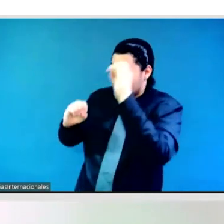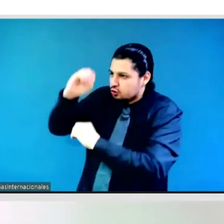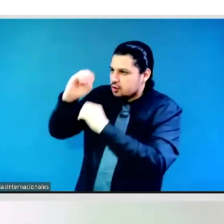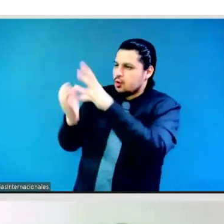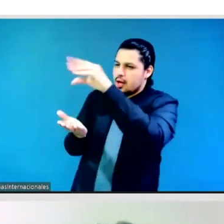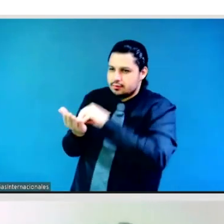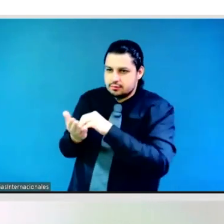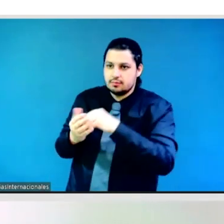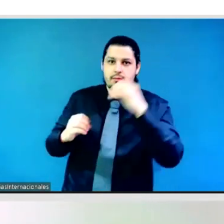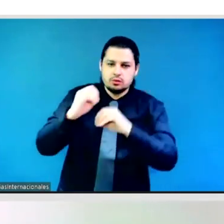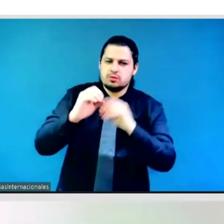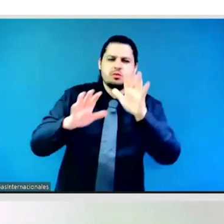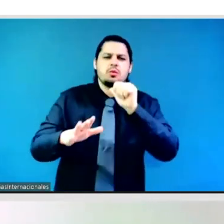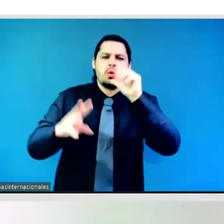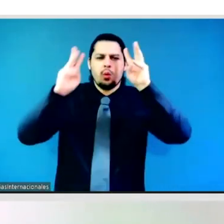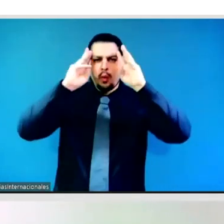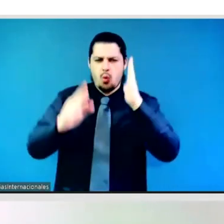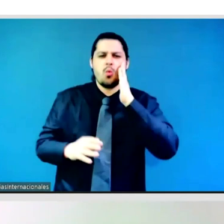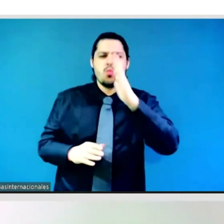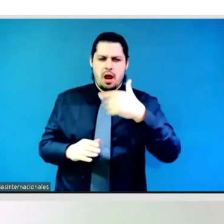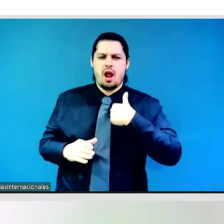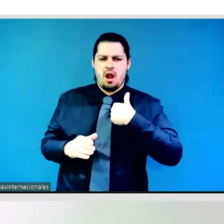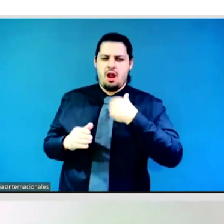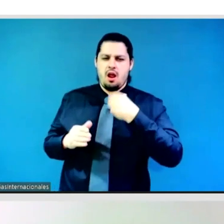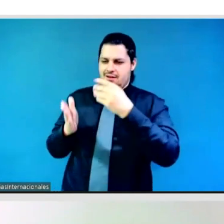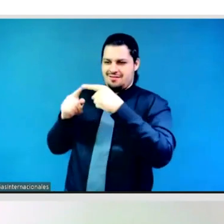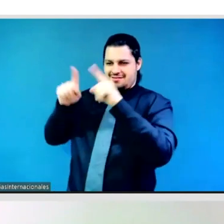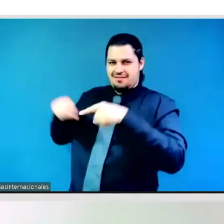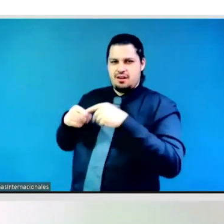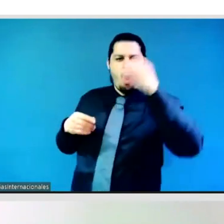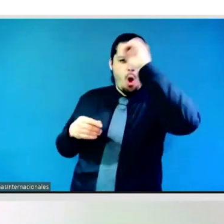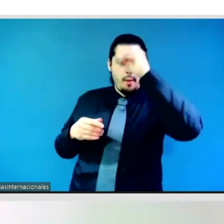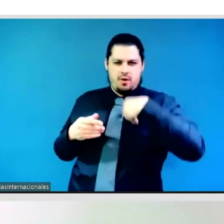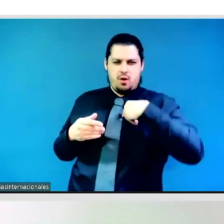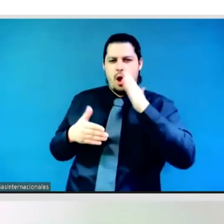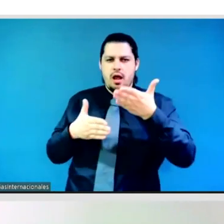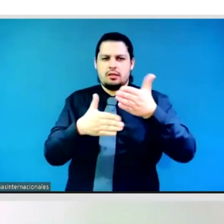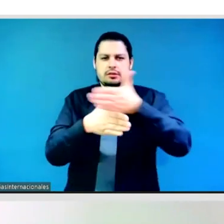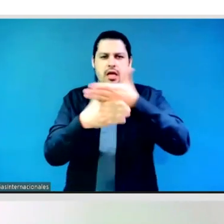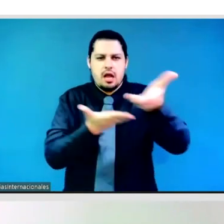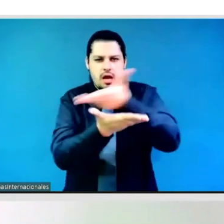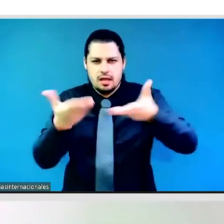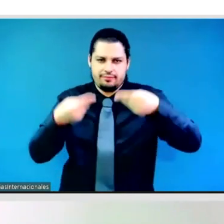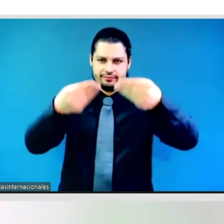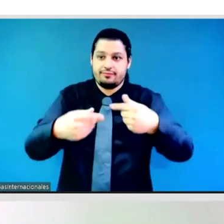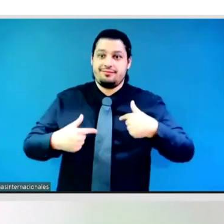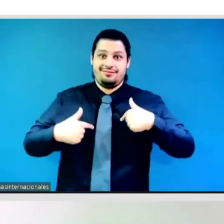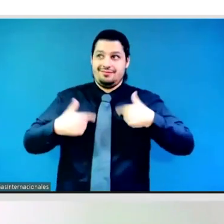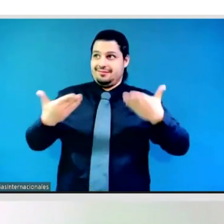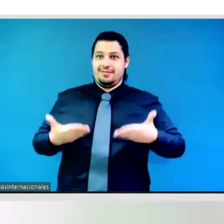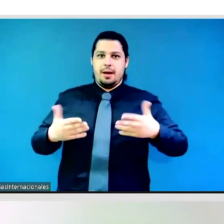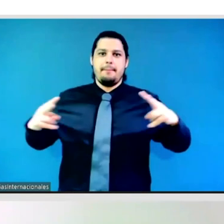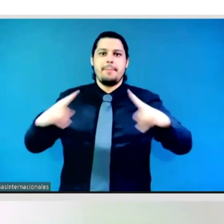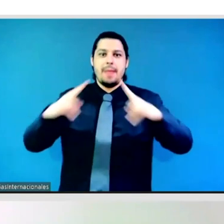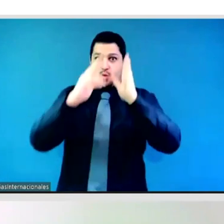some of the potential commitments that we kind of, you know, put out there, you know, for one, is organizations in all sectors committed to collect